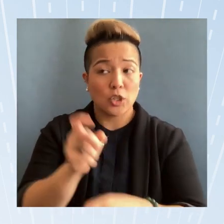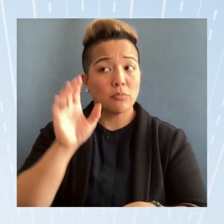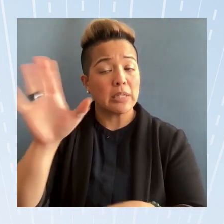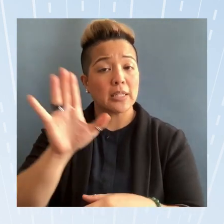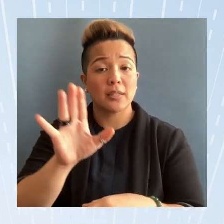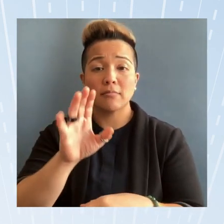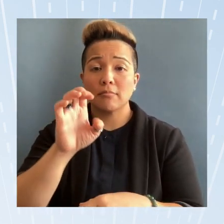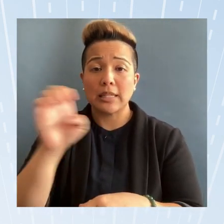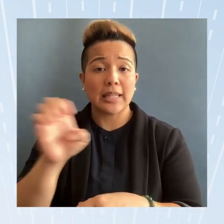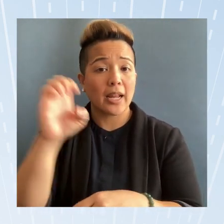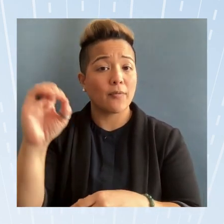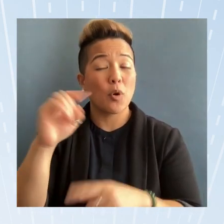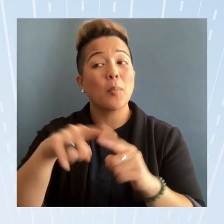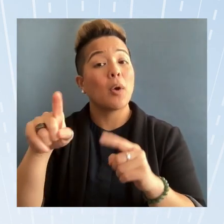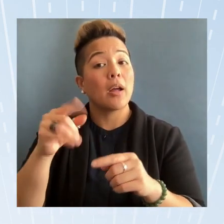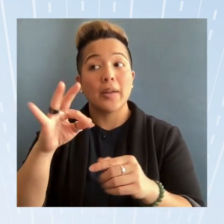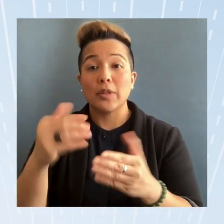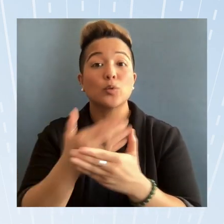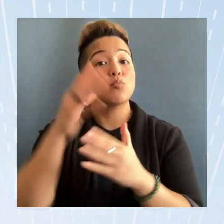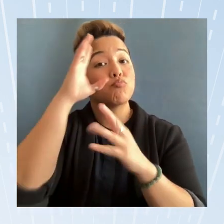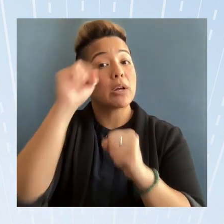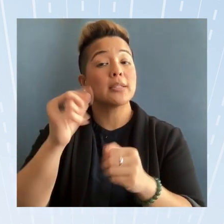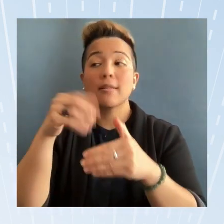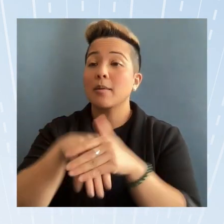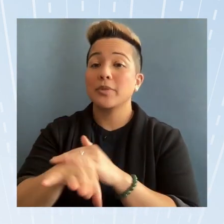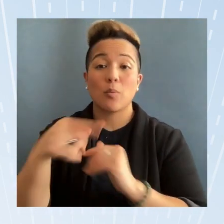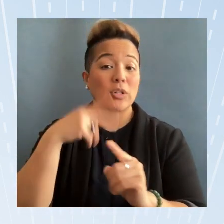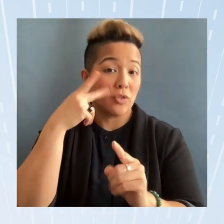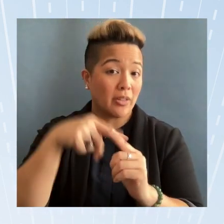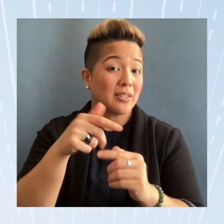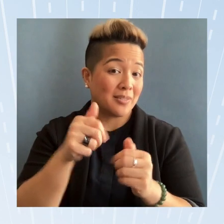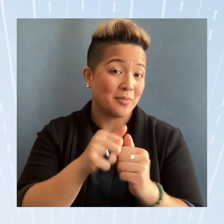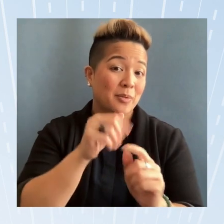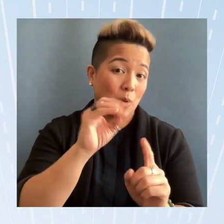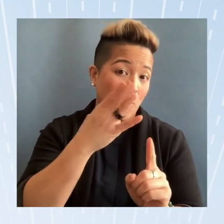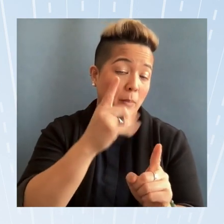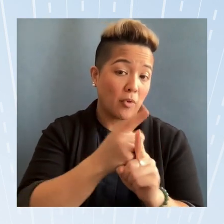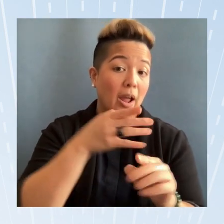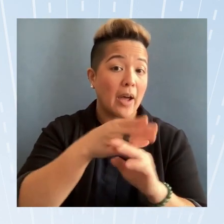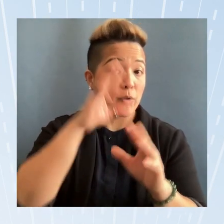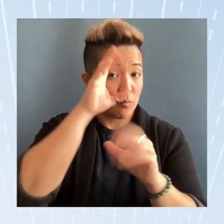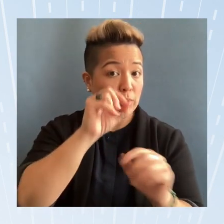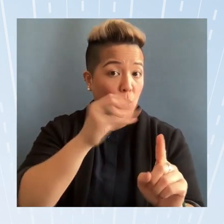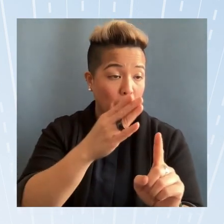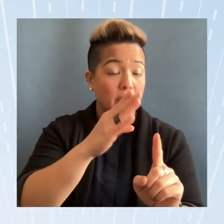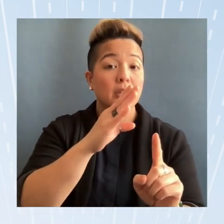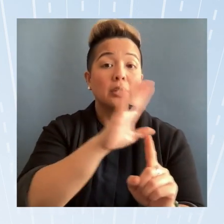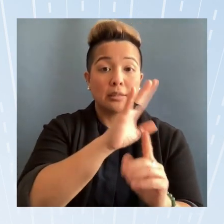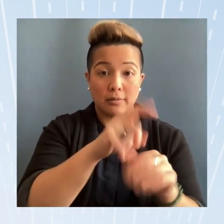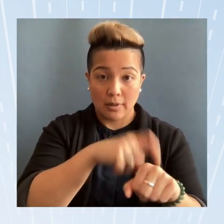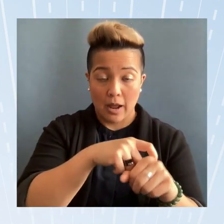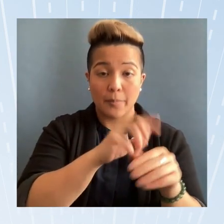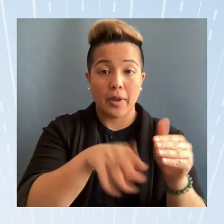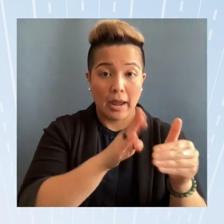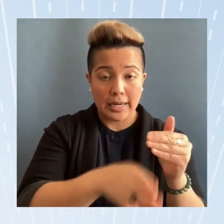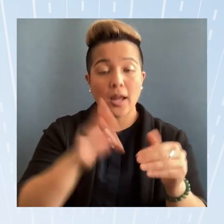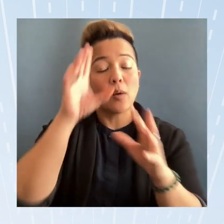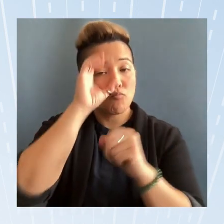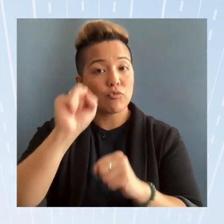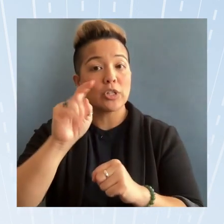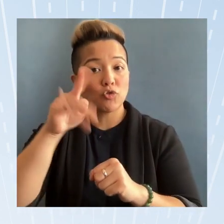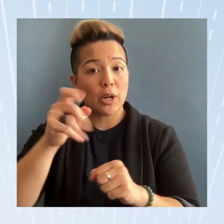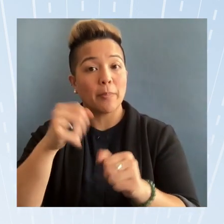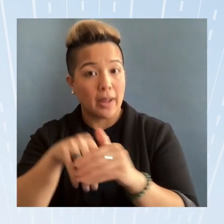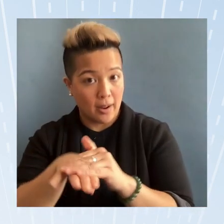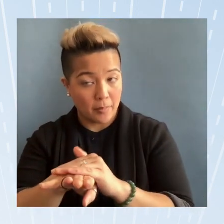but then if there's a new president that comes in and we saw this under Obama right after President Obama's term ended President Trump came in and he moved the